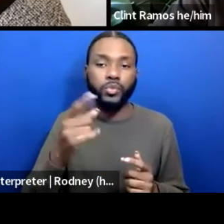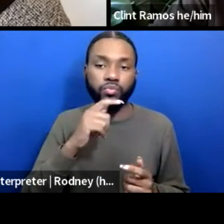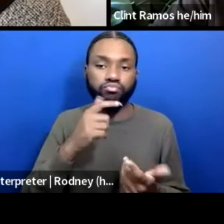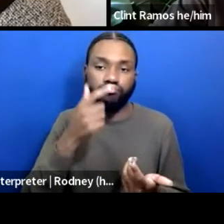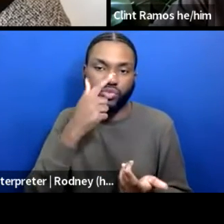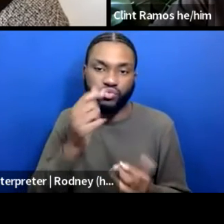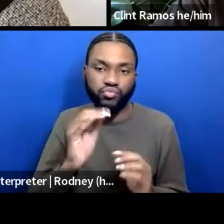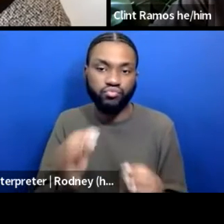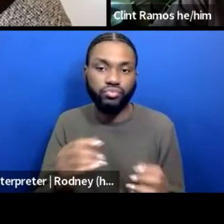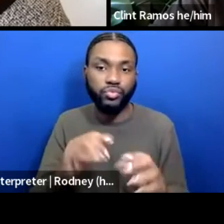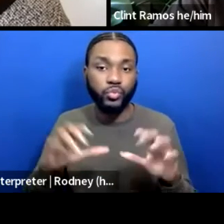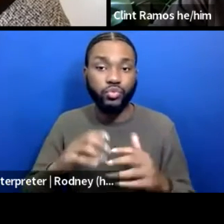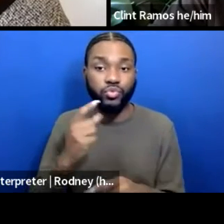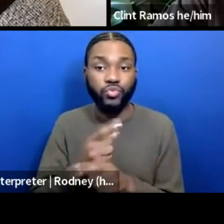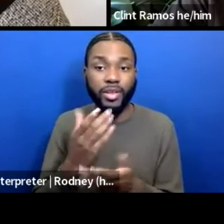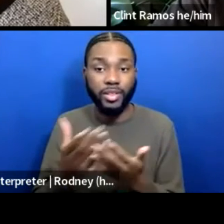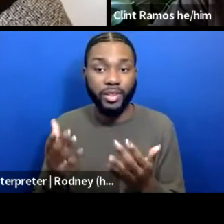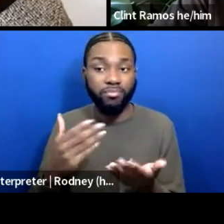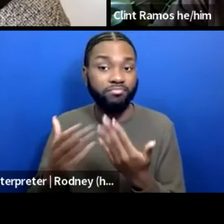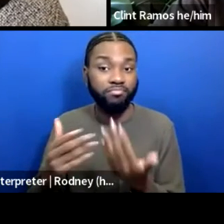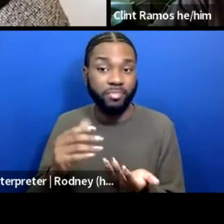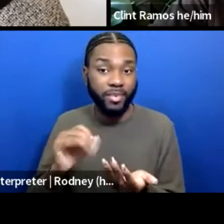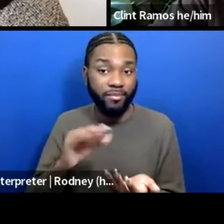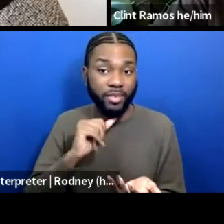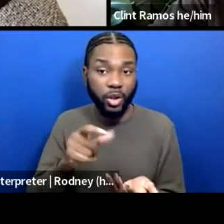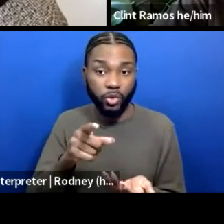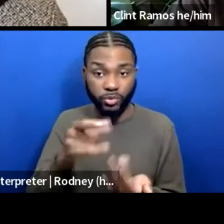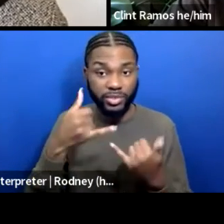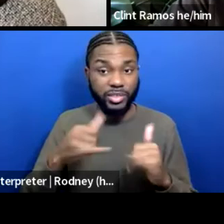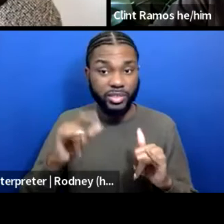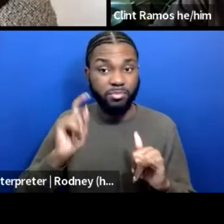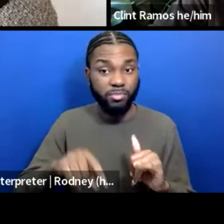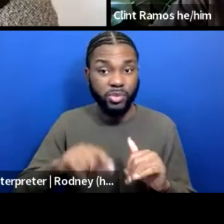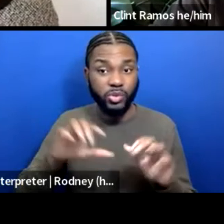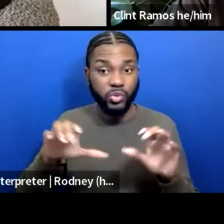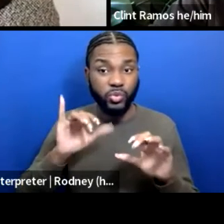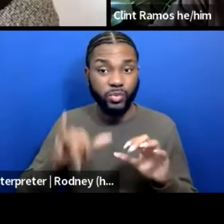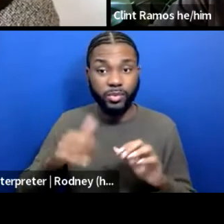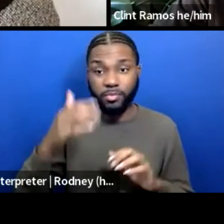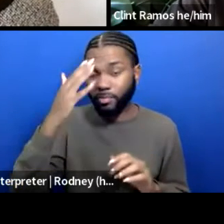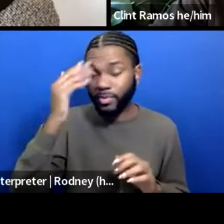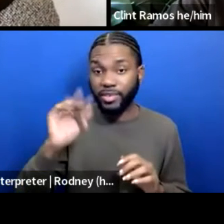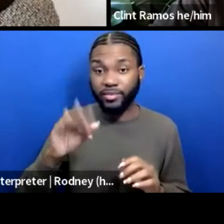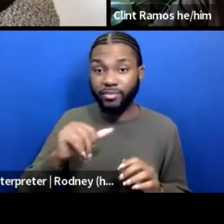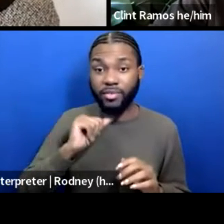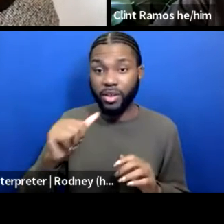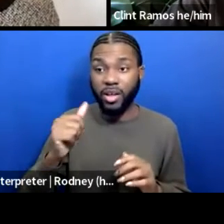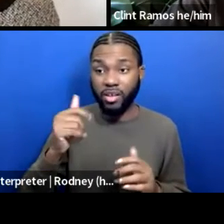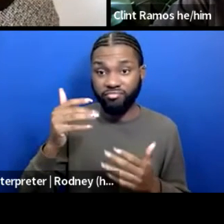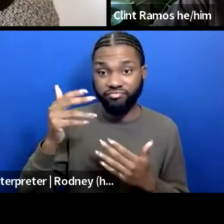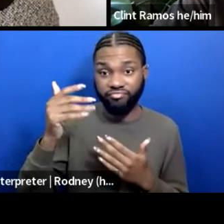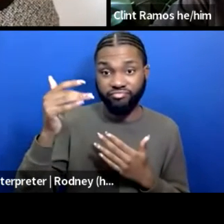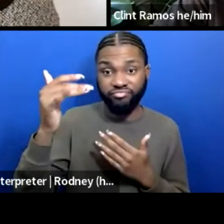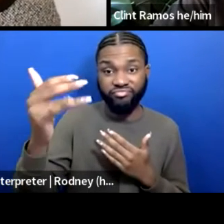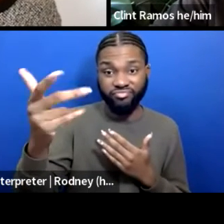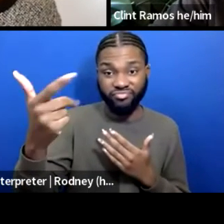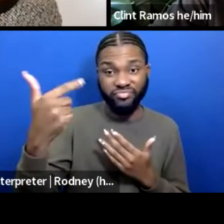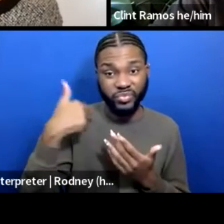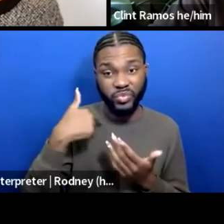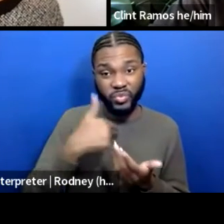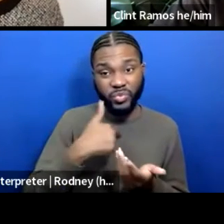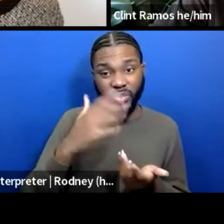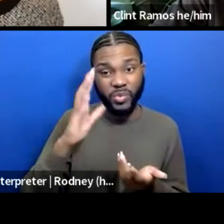thing. Even if you're not, you still have to do this because otherwise down the road, we're going to be in trouble.